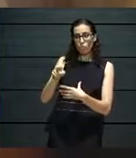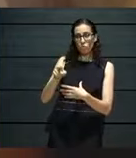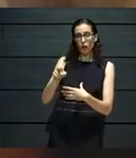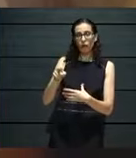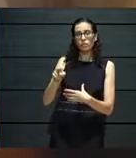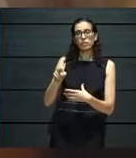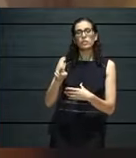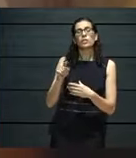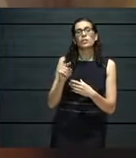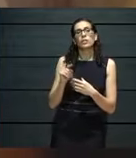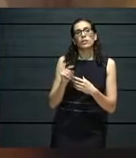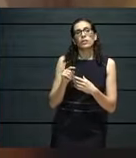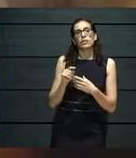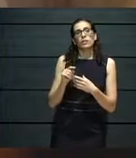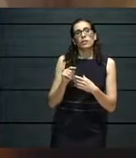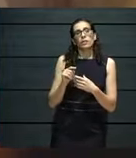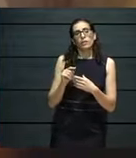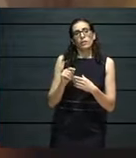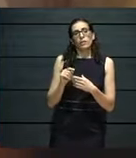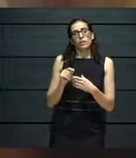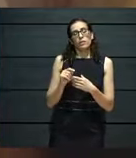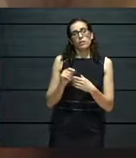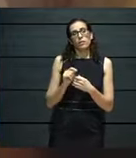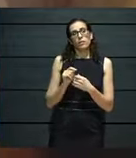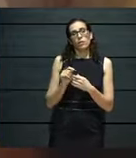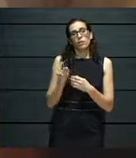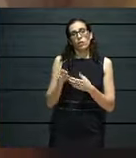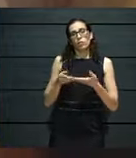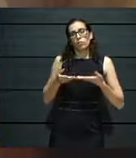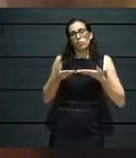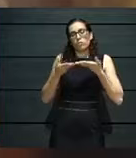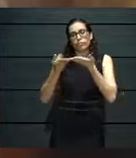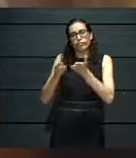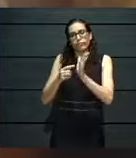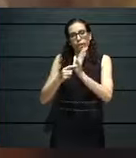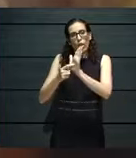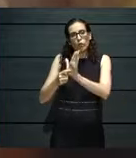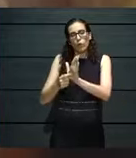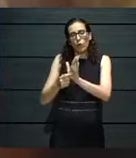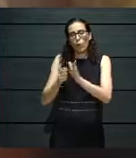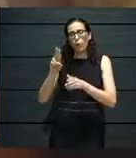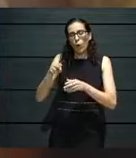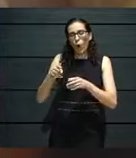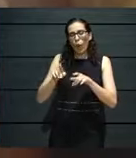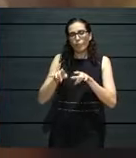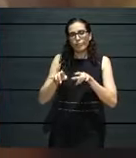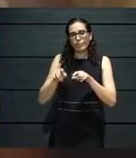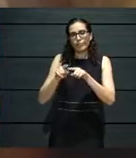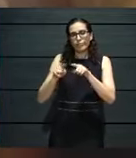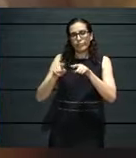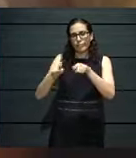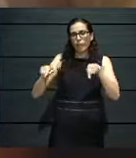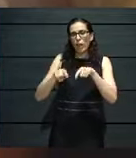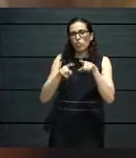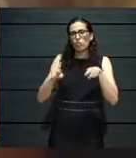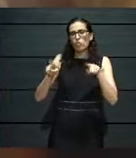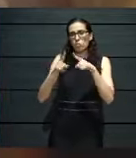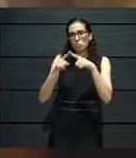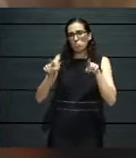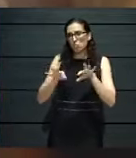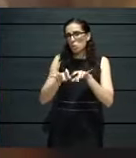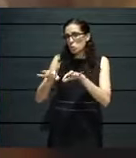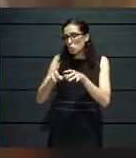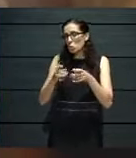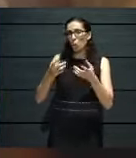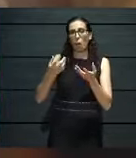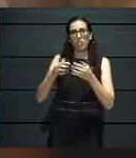to other kind of instruments and also sounds, which